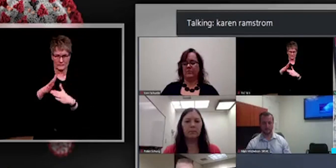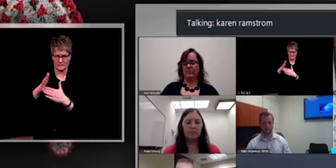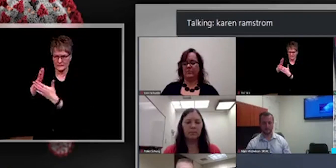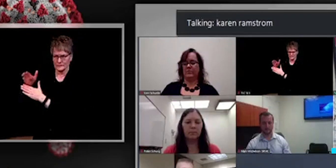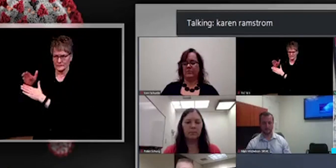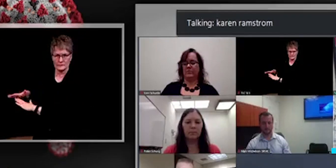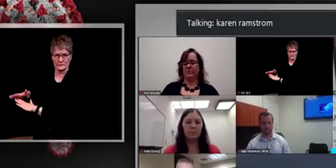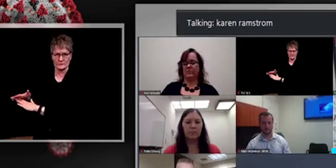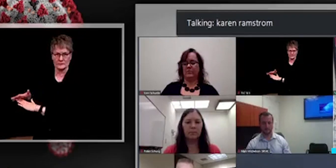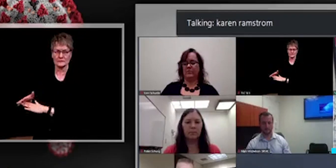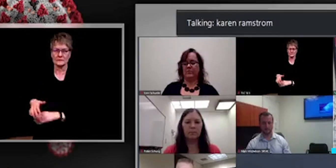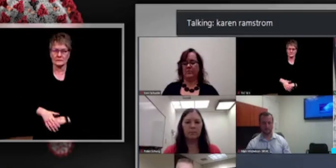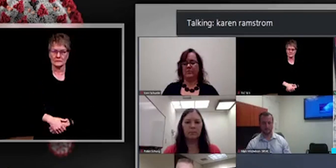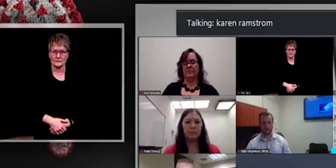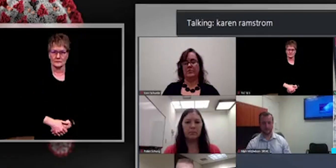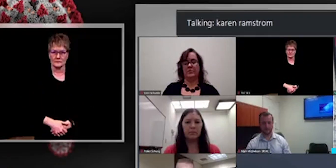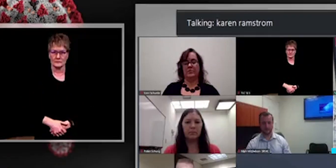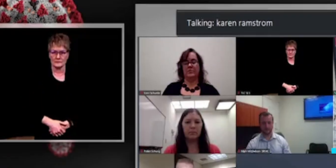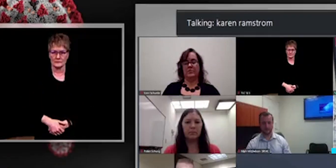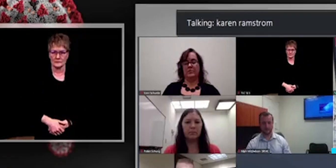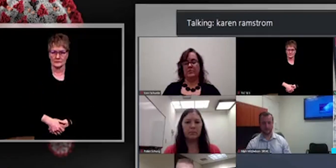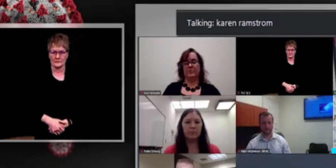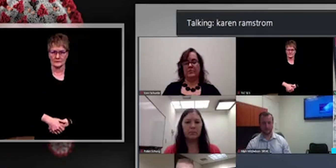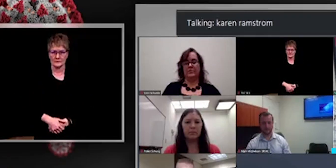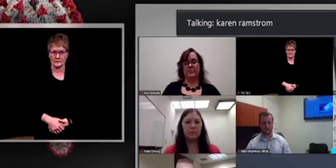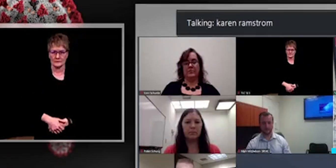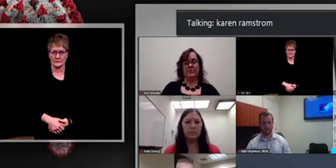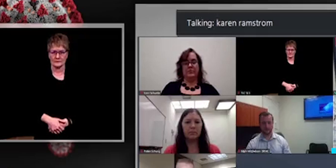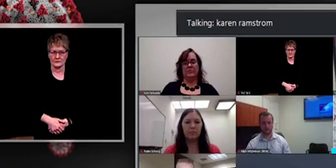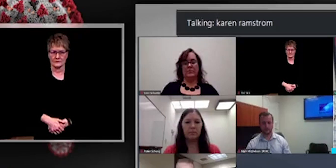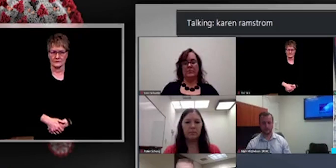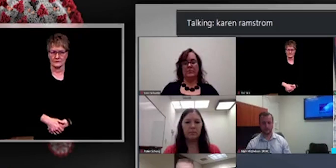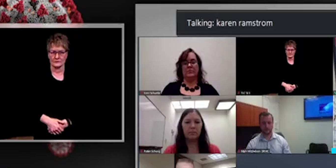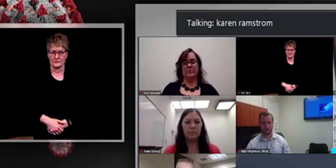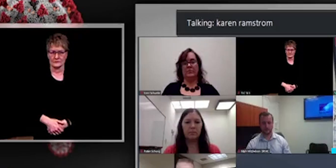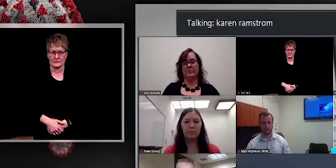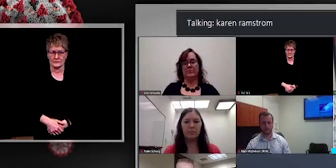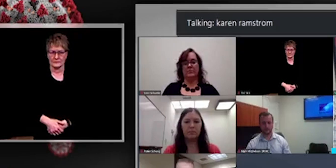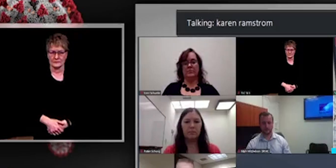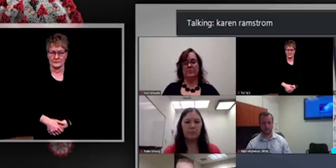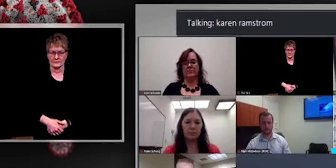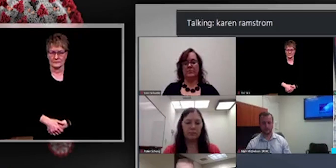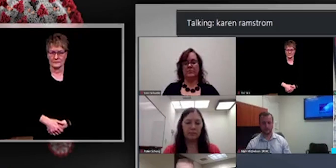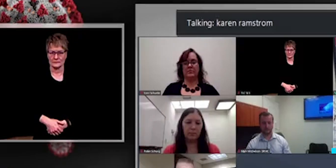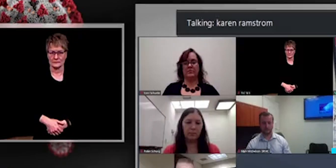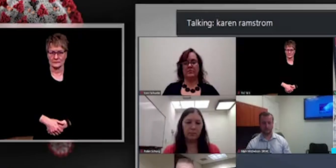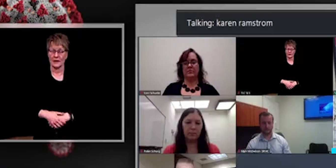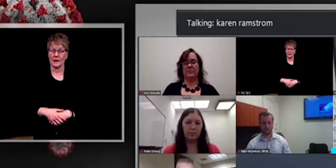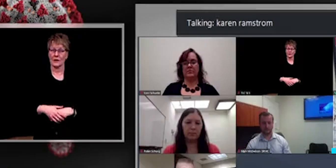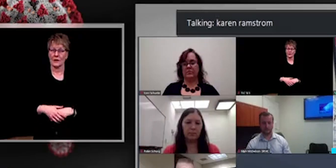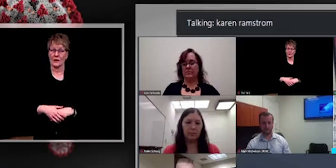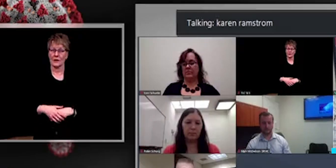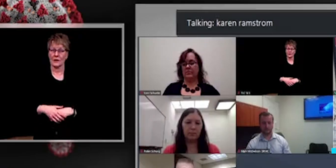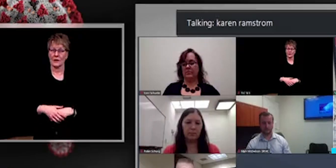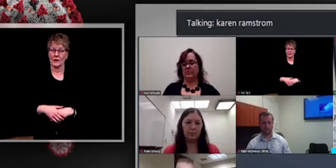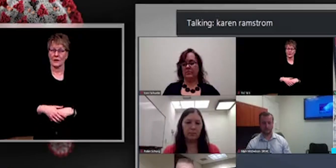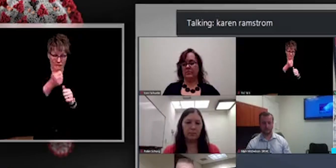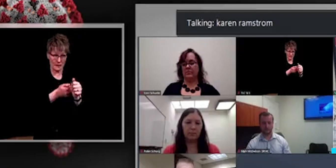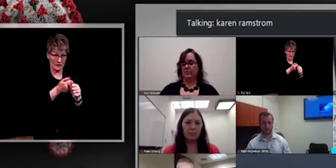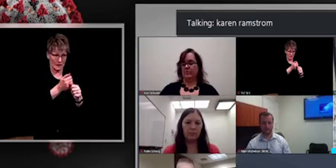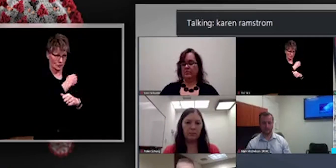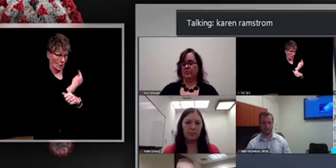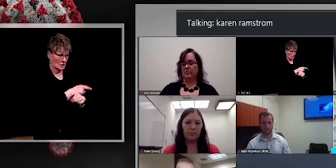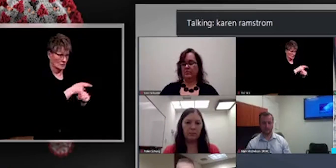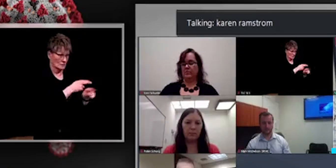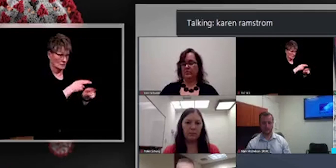planning numbers and that they could, um, go back periodically to Mercy to get additional doses because they have to plan these